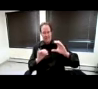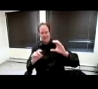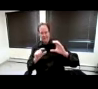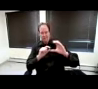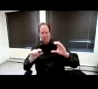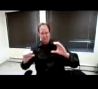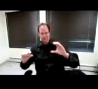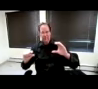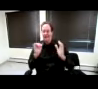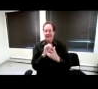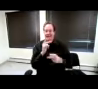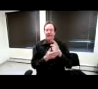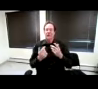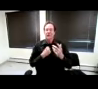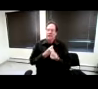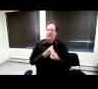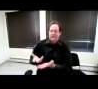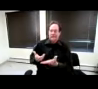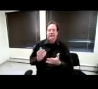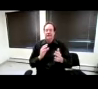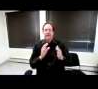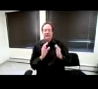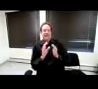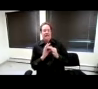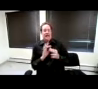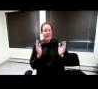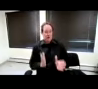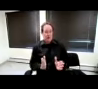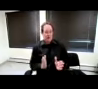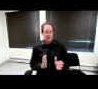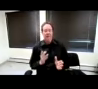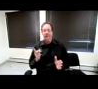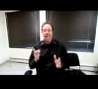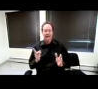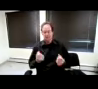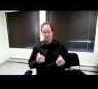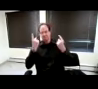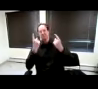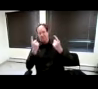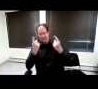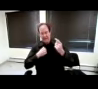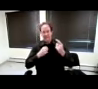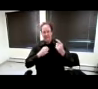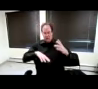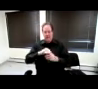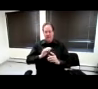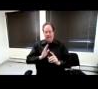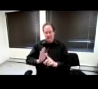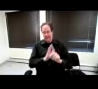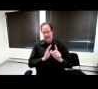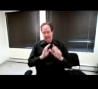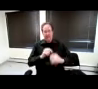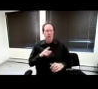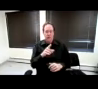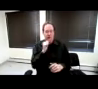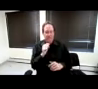that. You can send that to the captioners and then they'll work that into your transcripts. You don't have to go back and correct those.